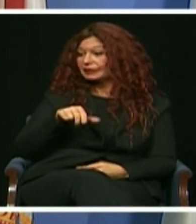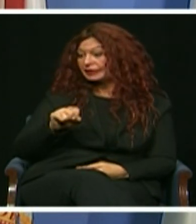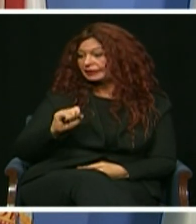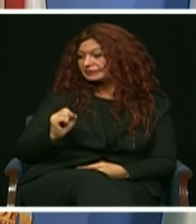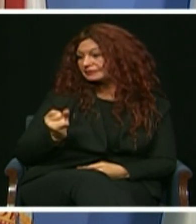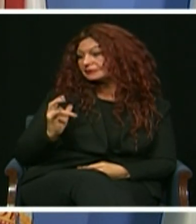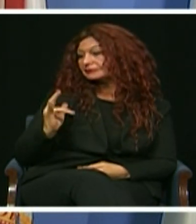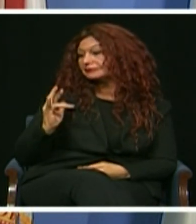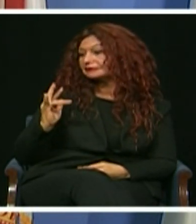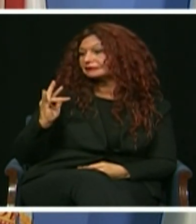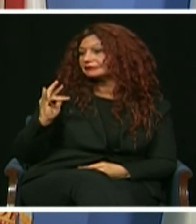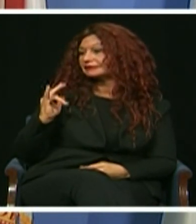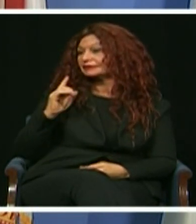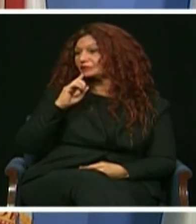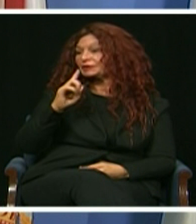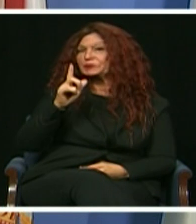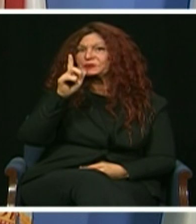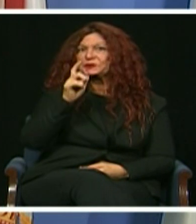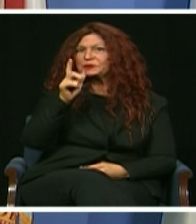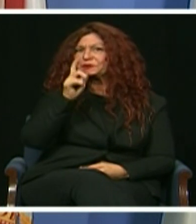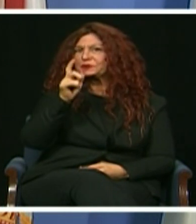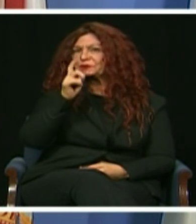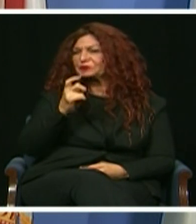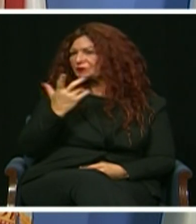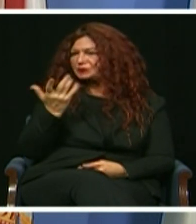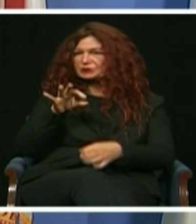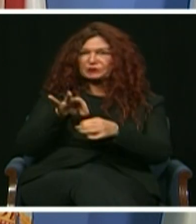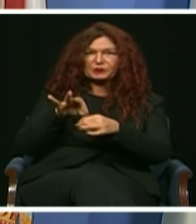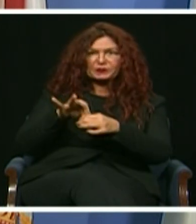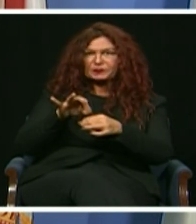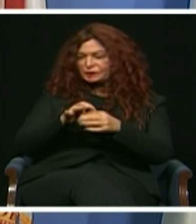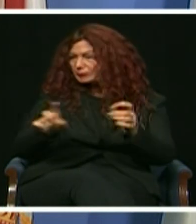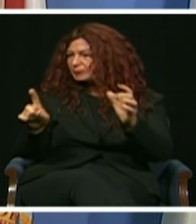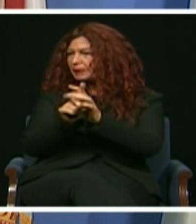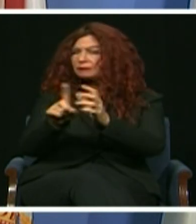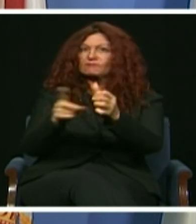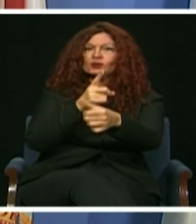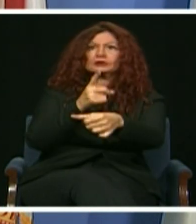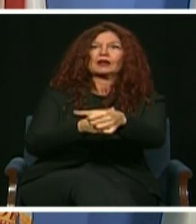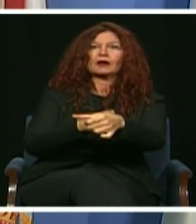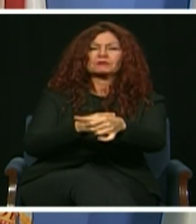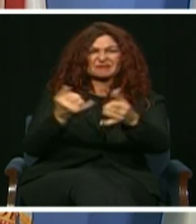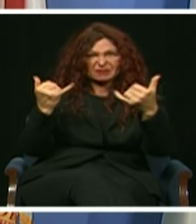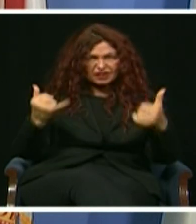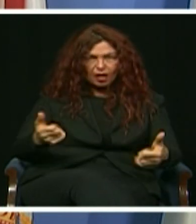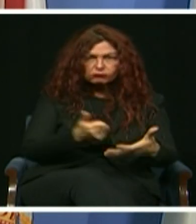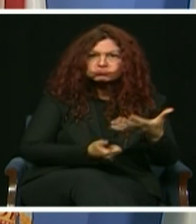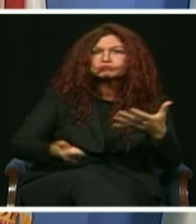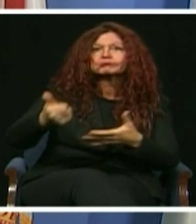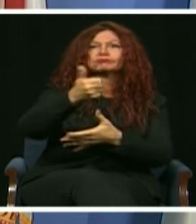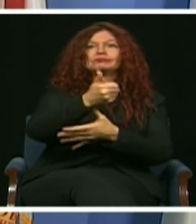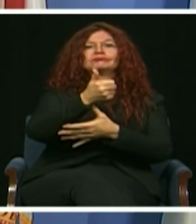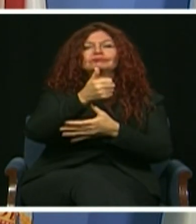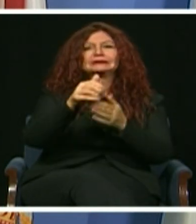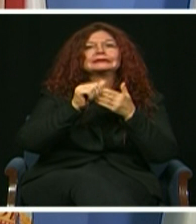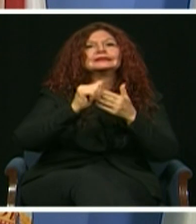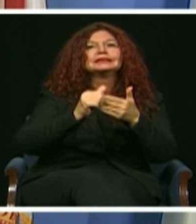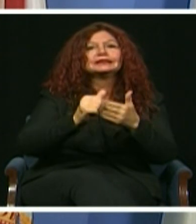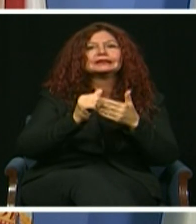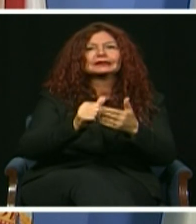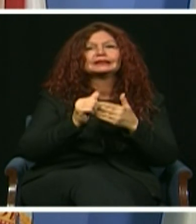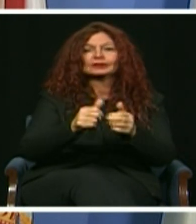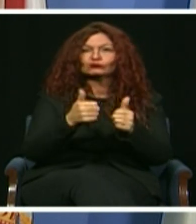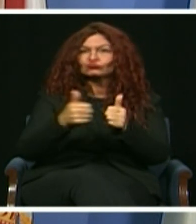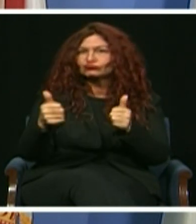2018 to a key advocate for public transit and is now leading us forward on transportation, mobility, and more livable